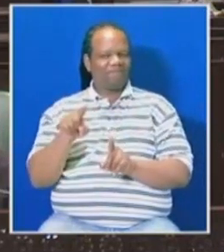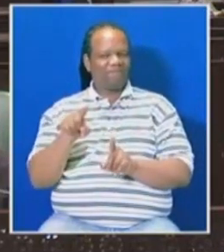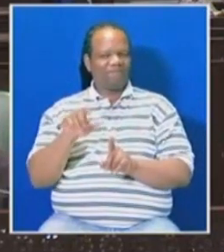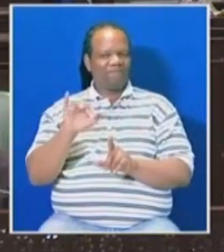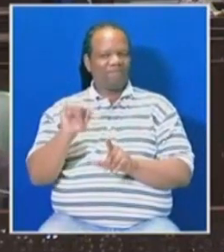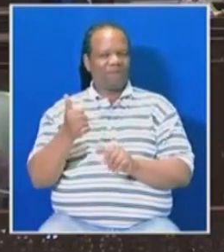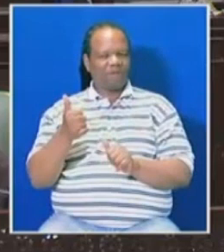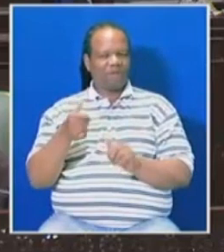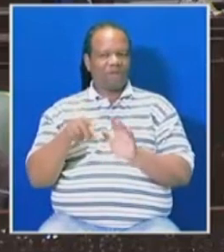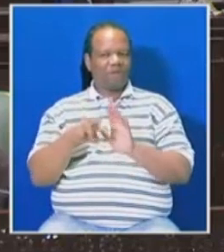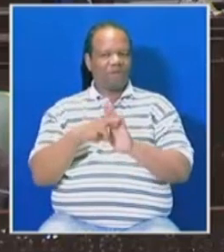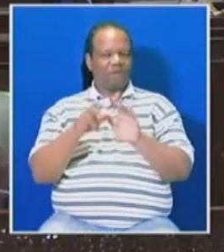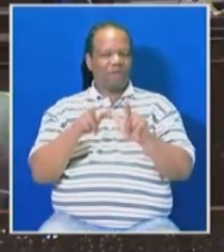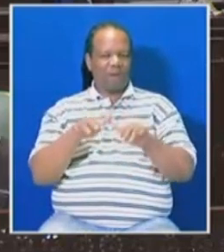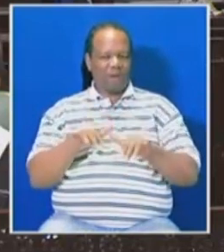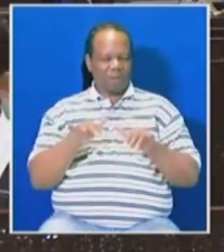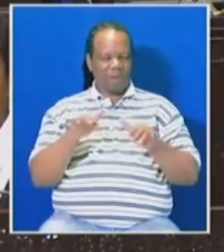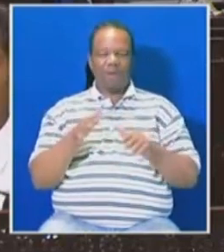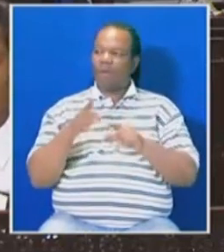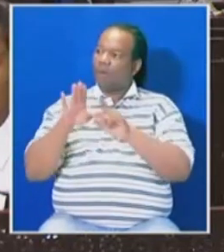and